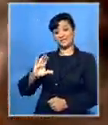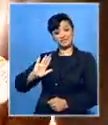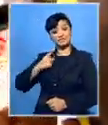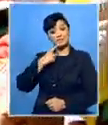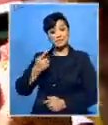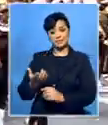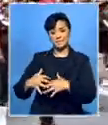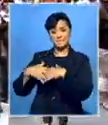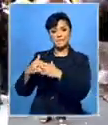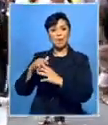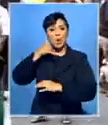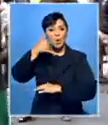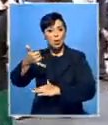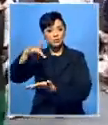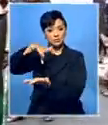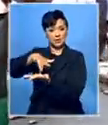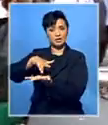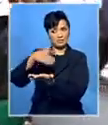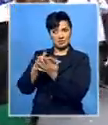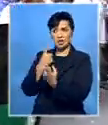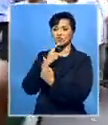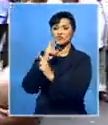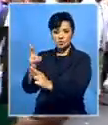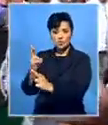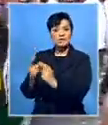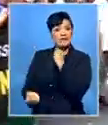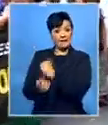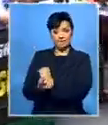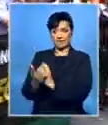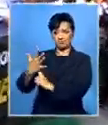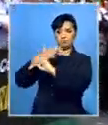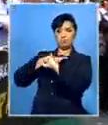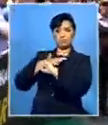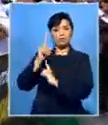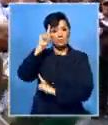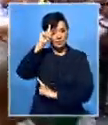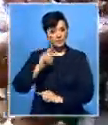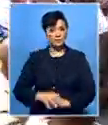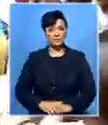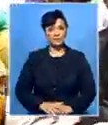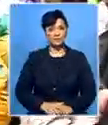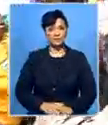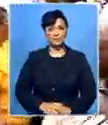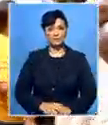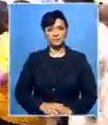set up a call centre for people to report incidents of racism. Kamala Lachenberg, SABC News, Cape Town.